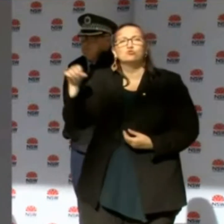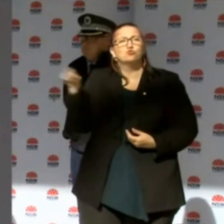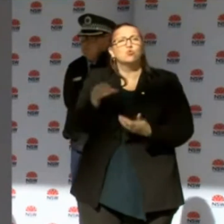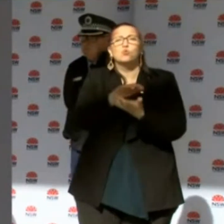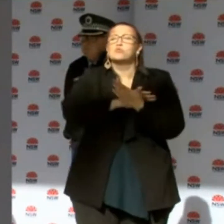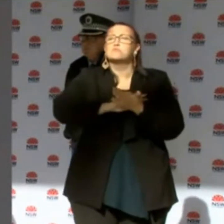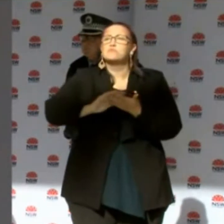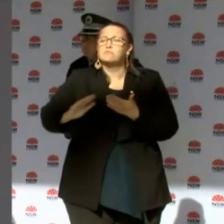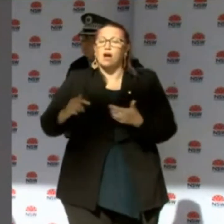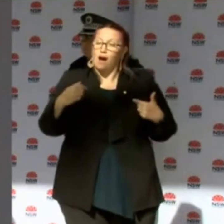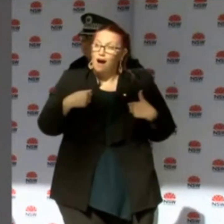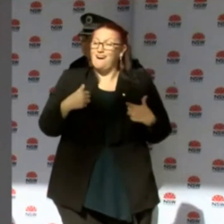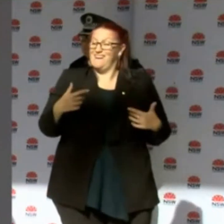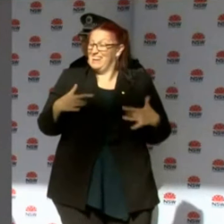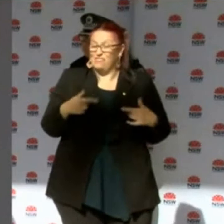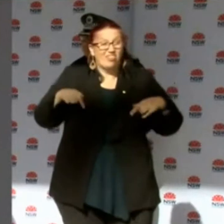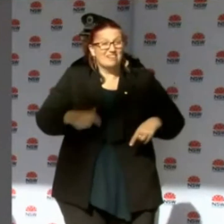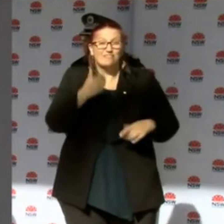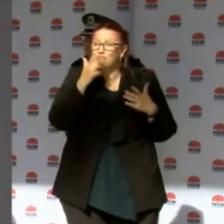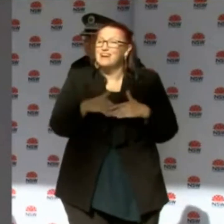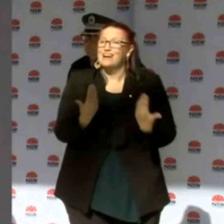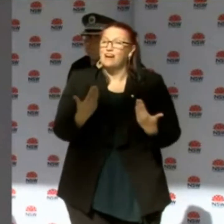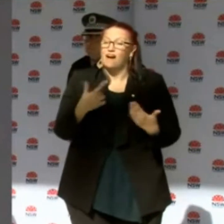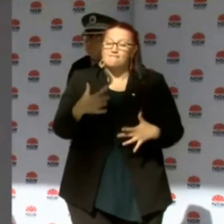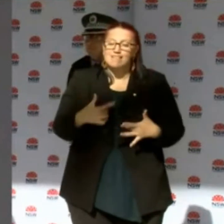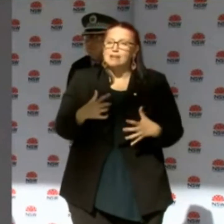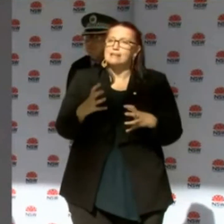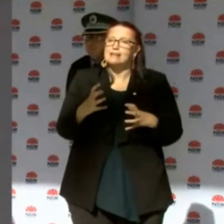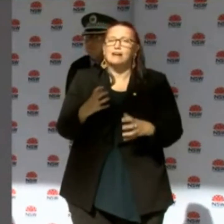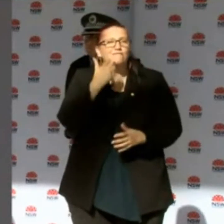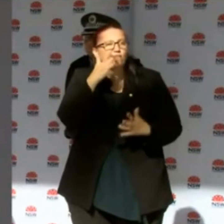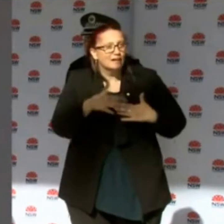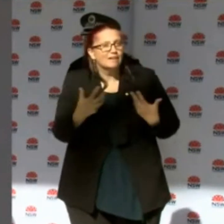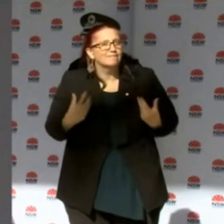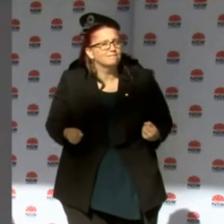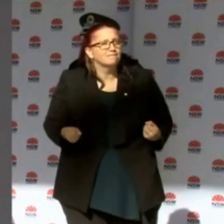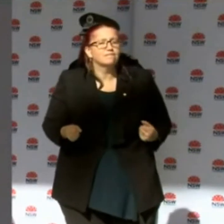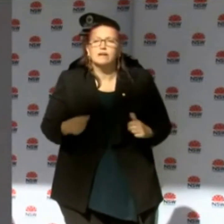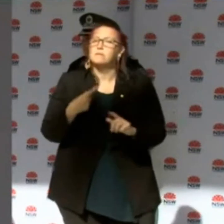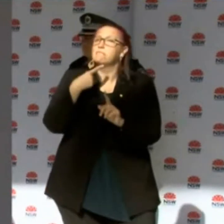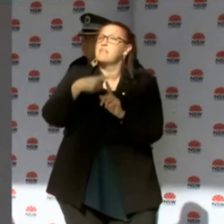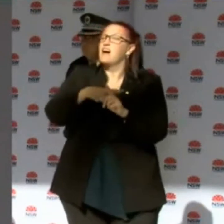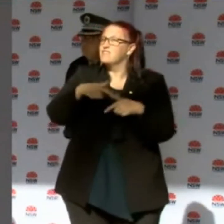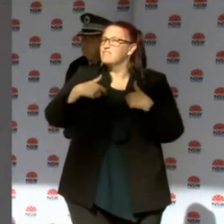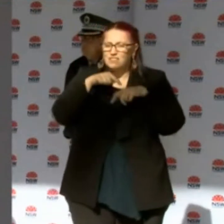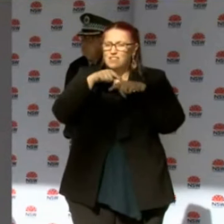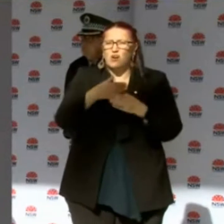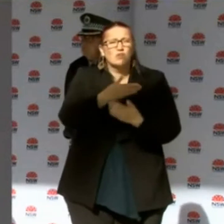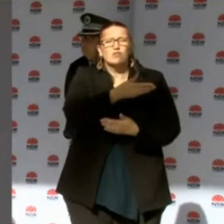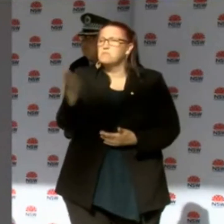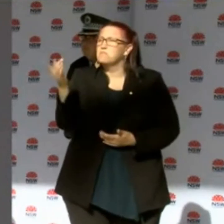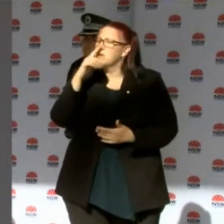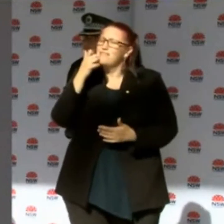I live and breathe it every day and I feel it intensely every day. We also rely on tens of thousands of outstanding